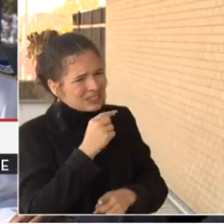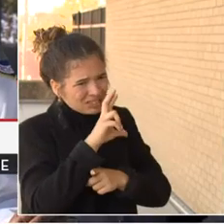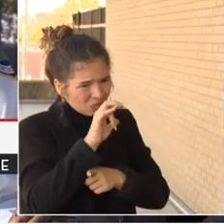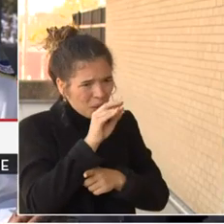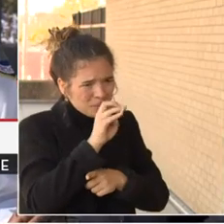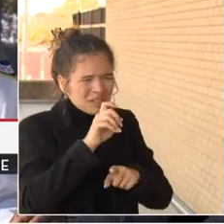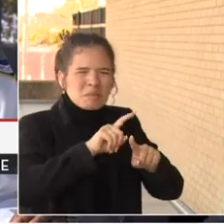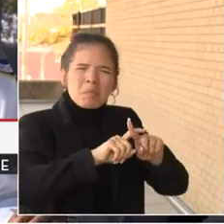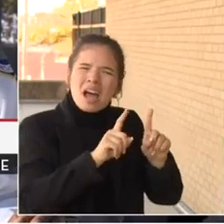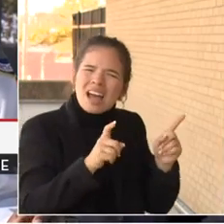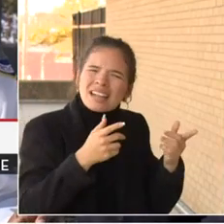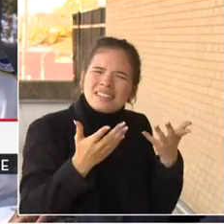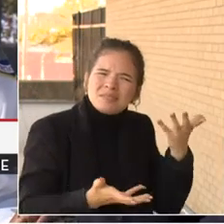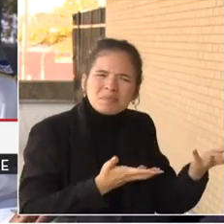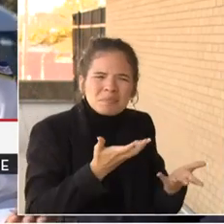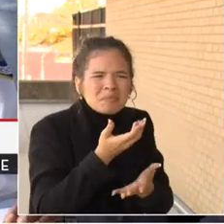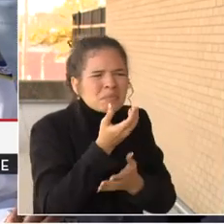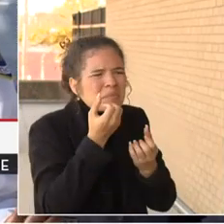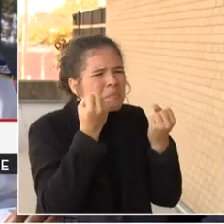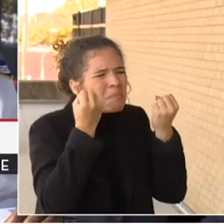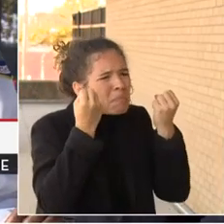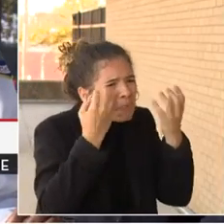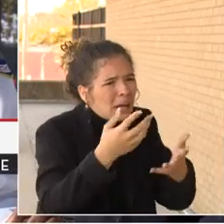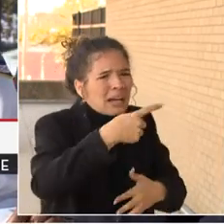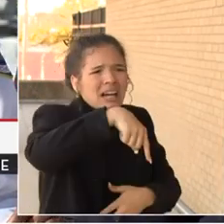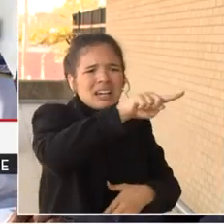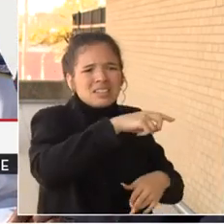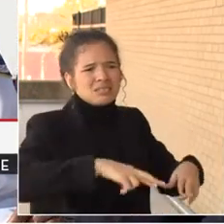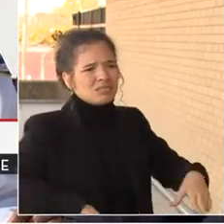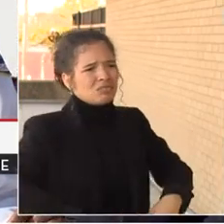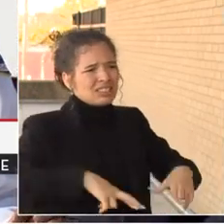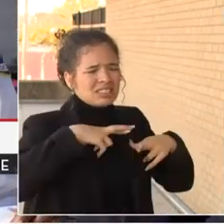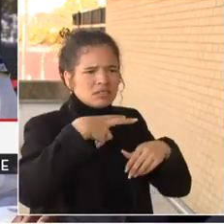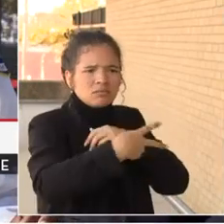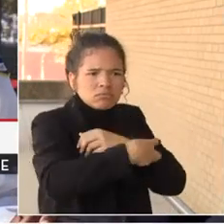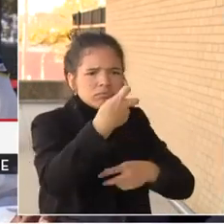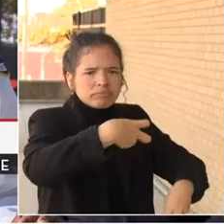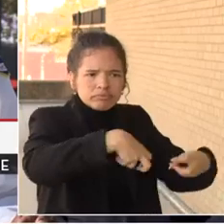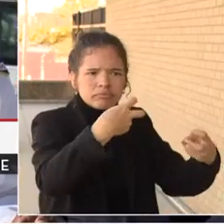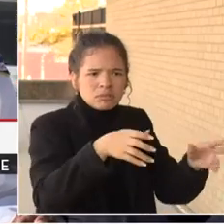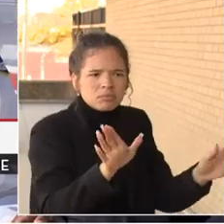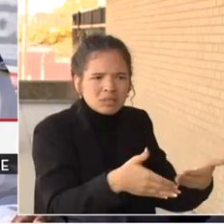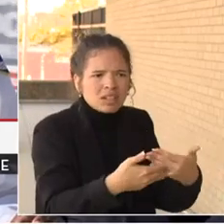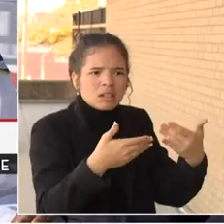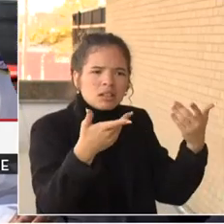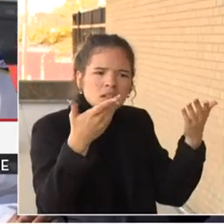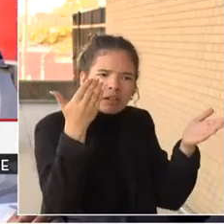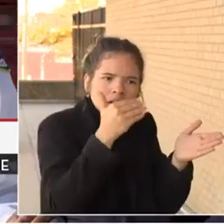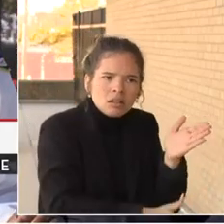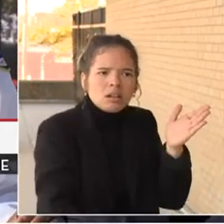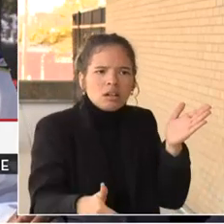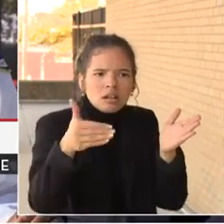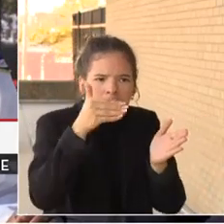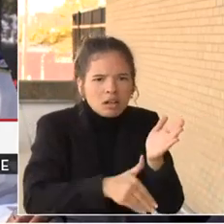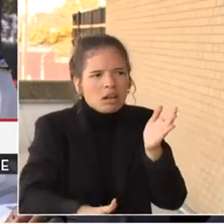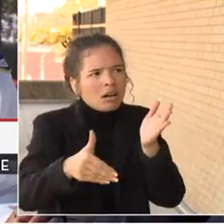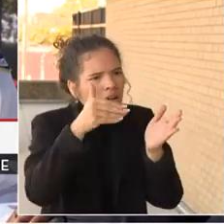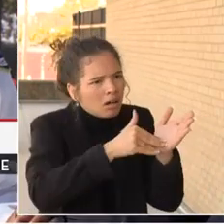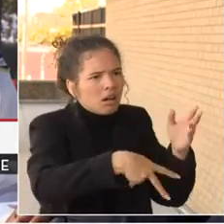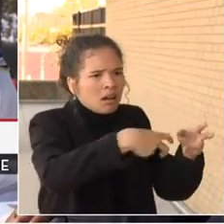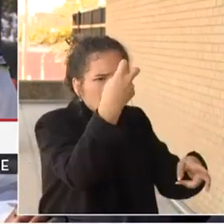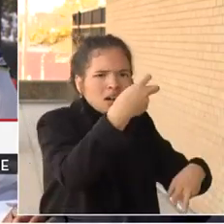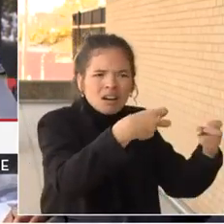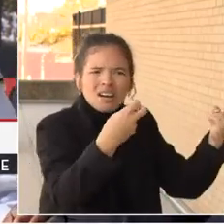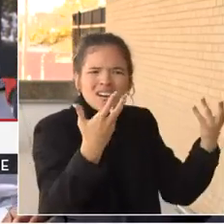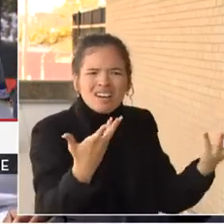multiple residents getting packages stolen from the same individual, how do we go to fix this problem? How do we fix this problem going